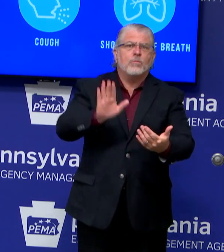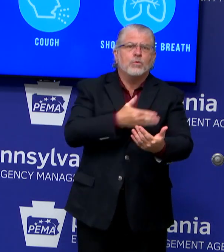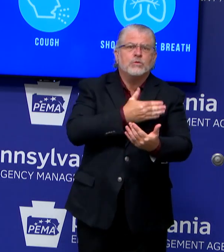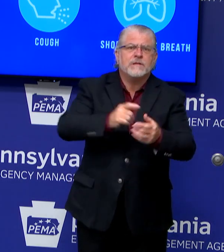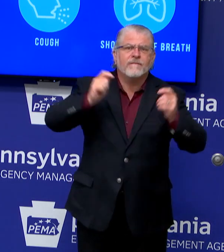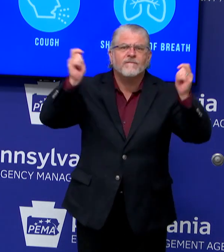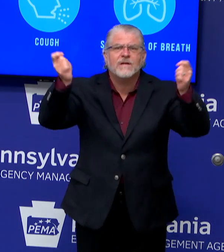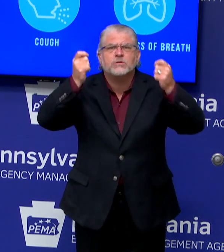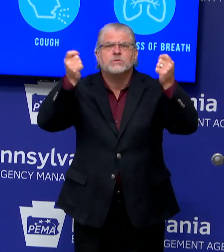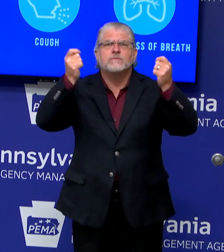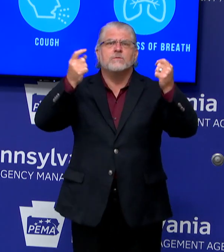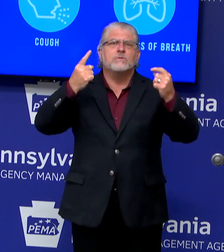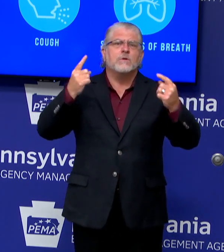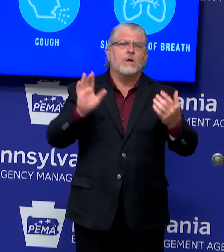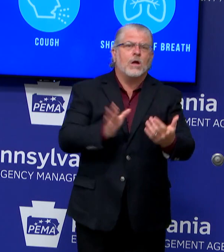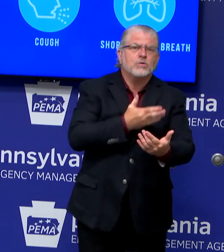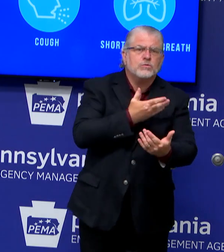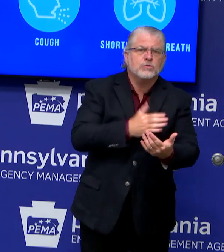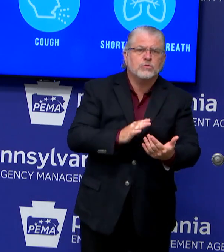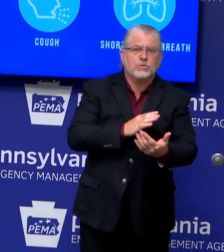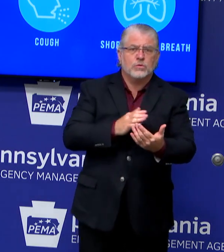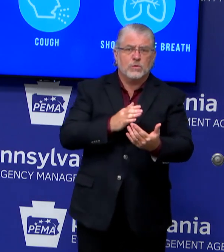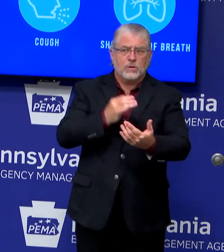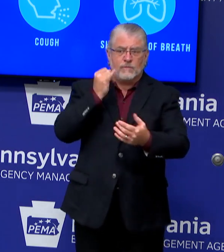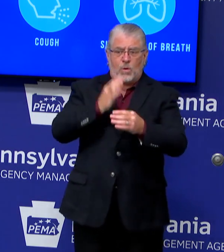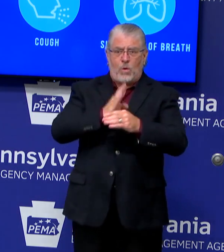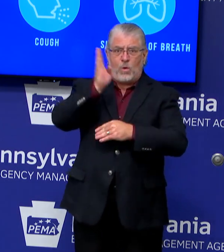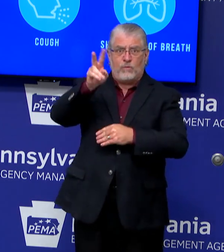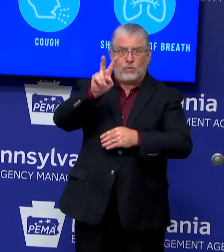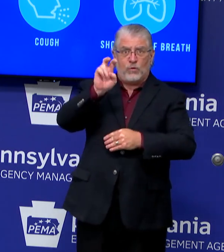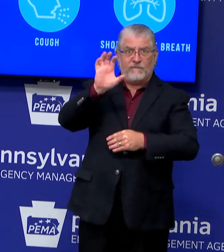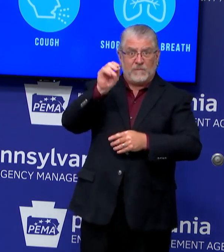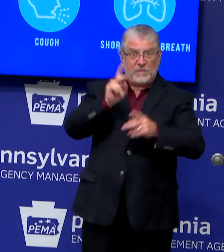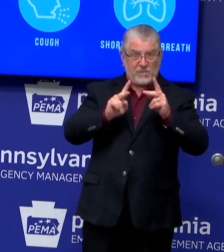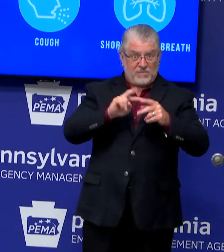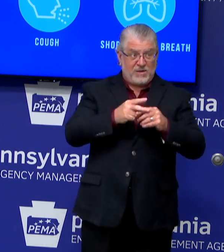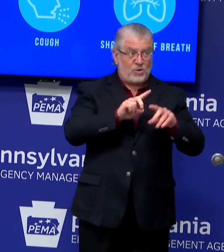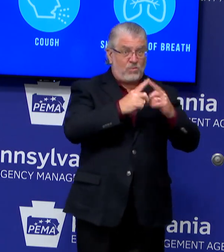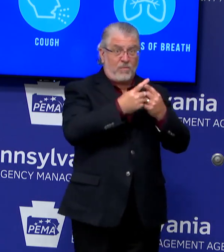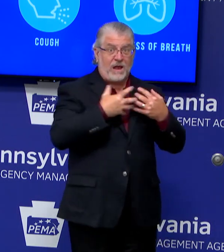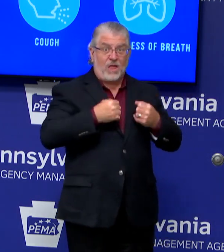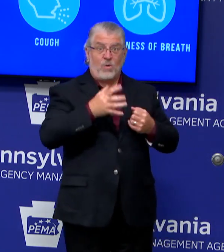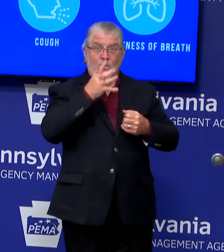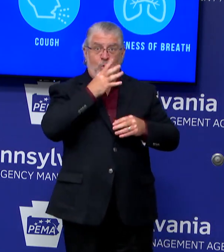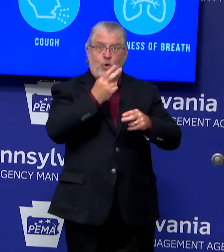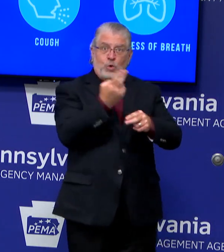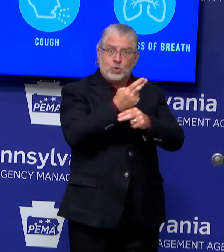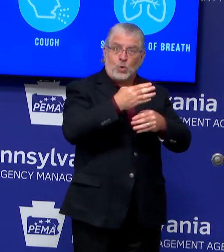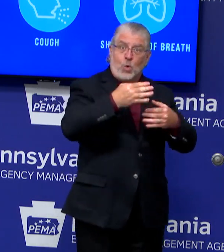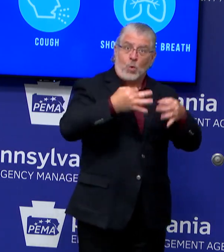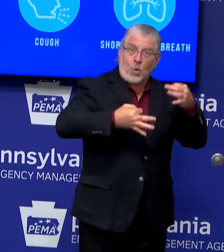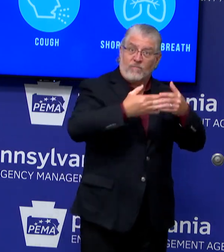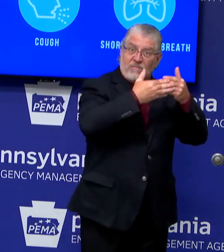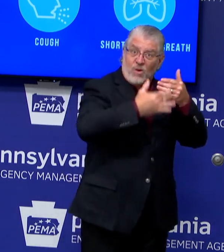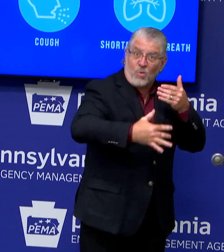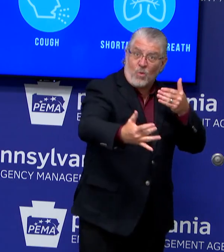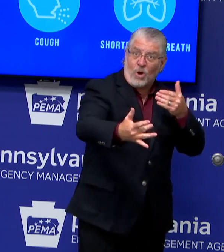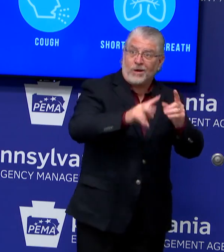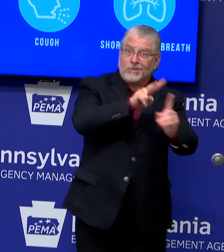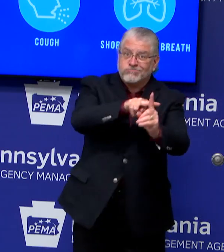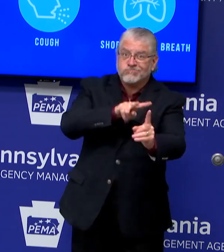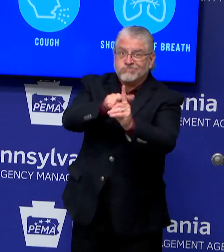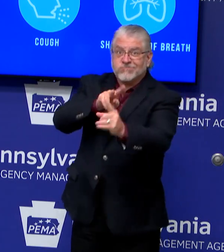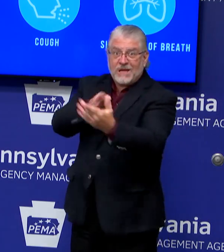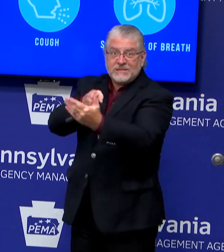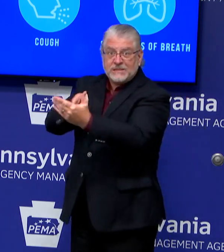involves more than 250 people? Well, we have put out guidance, very clear guidance, that events like this, so whether it's a car show